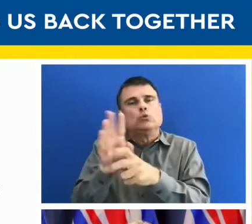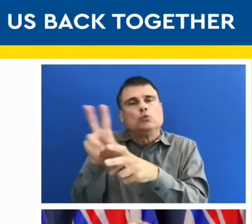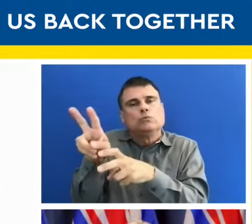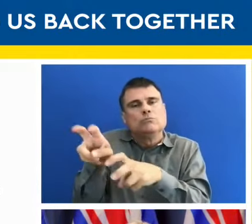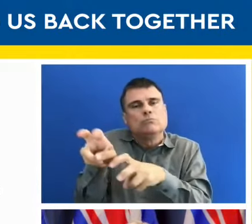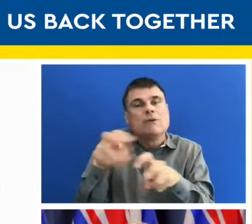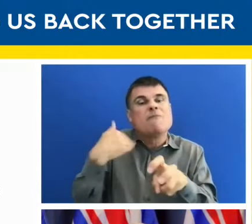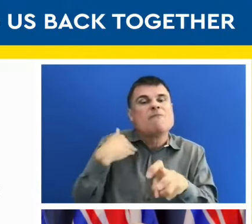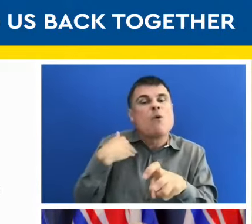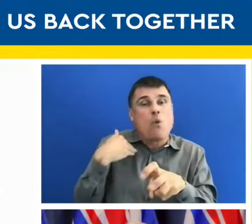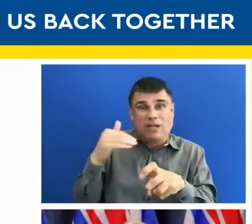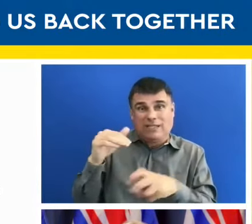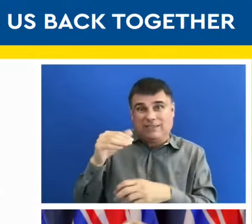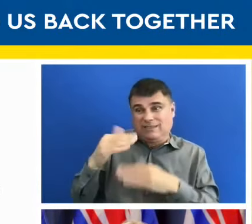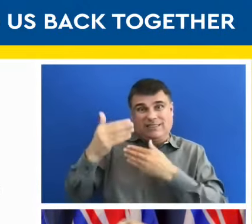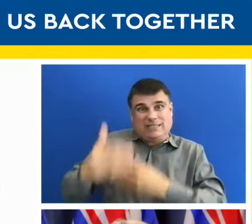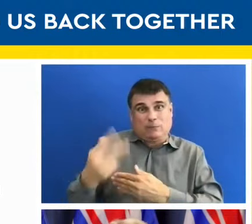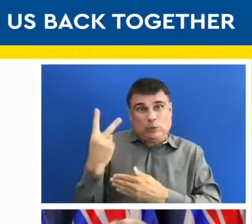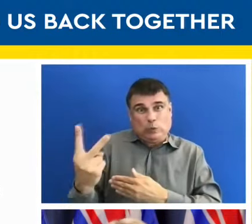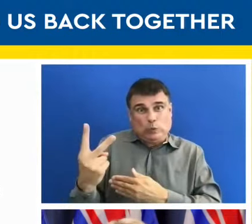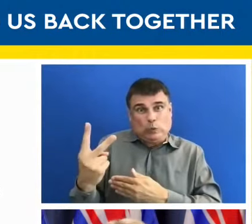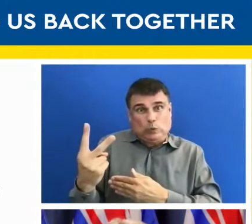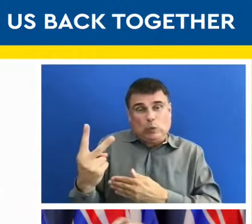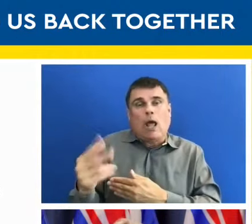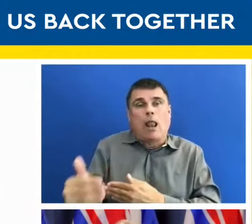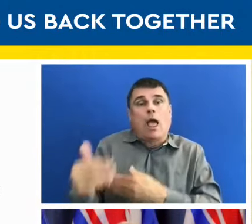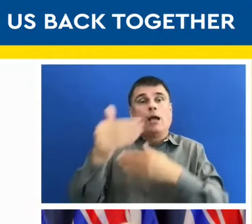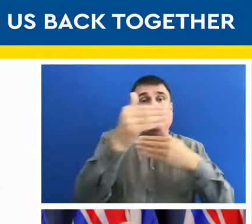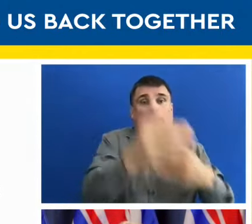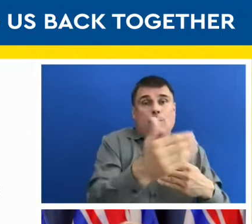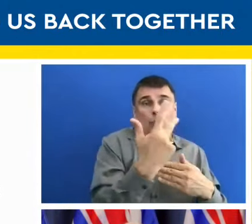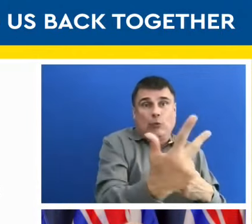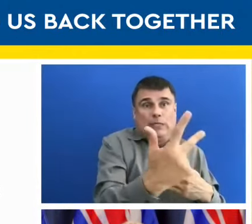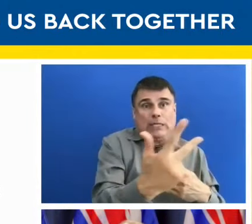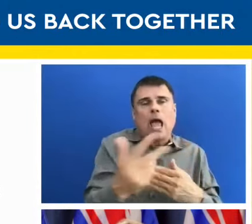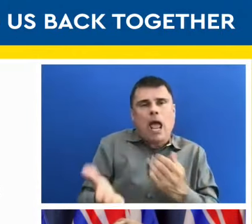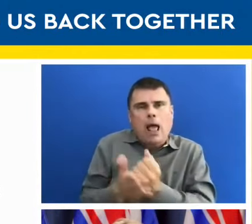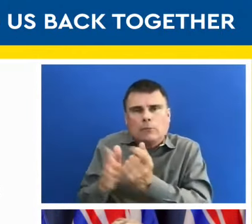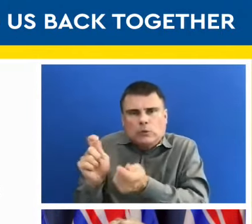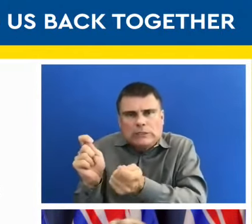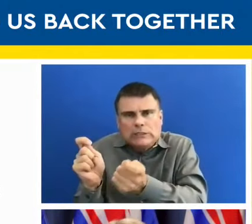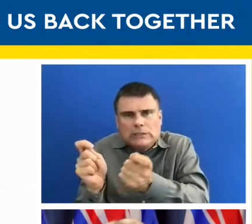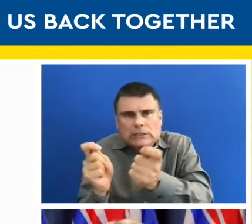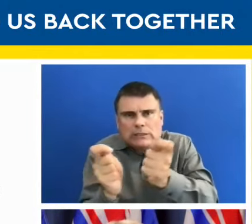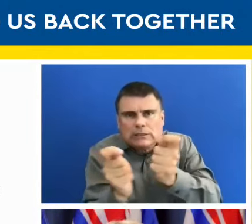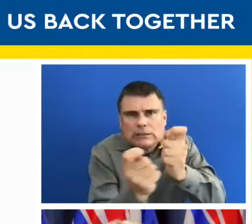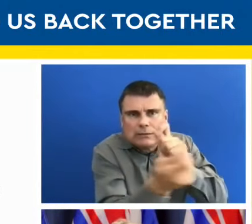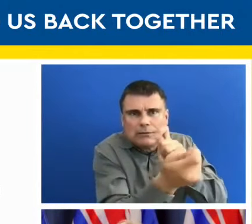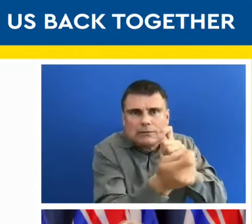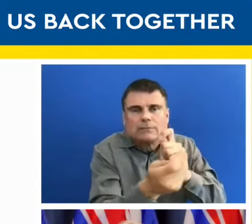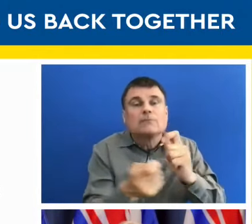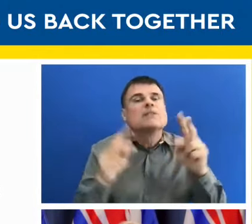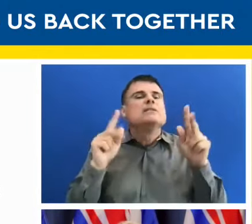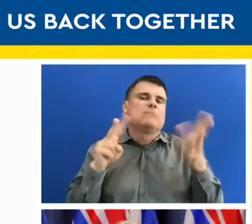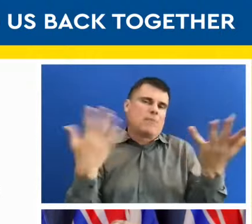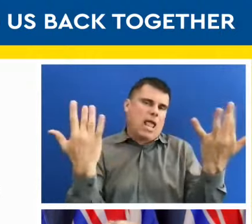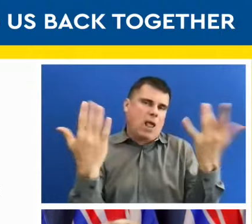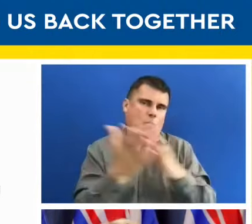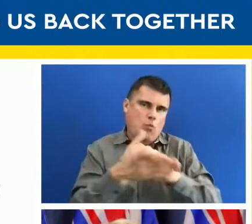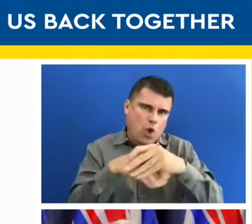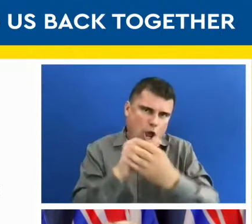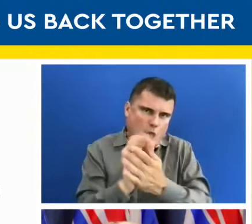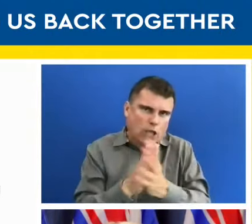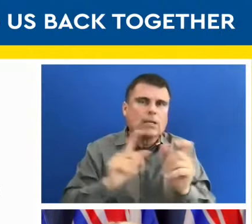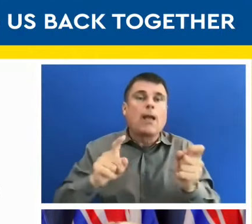disease plans. They will focus on the appropriate pillars of hand washing or hand cleaning, hygiene in the environment,